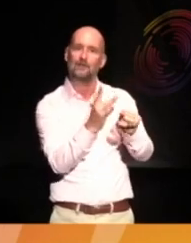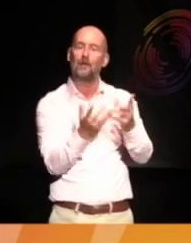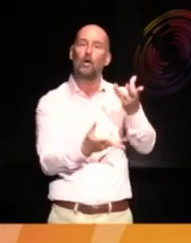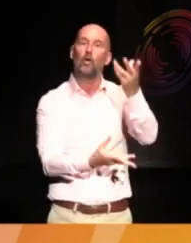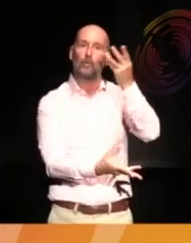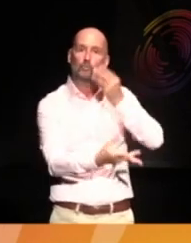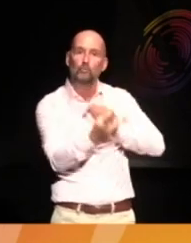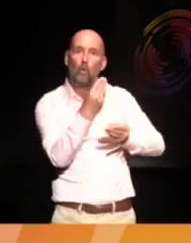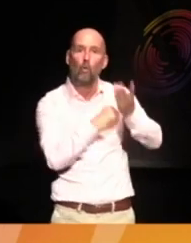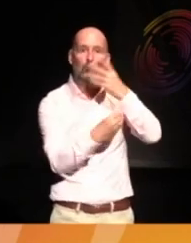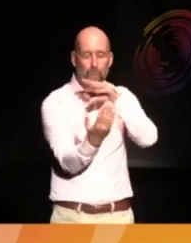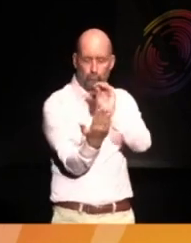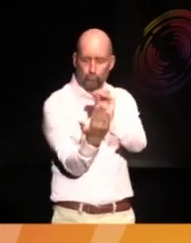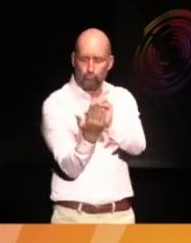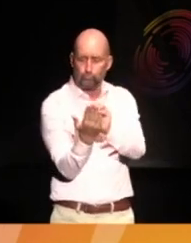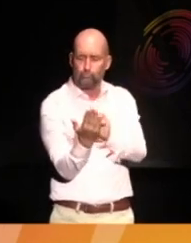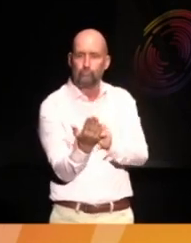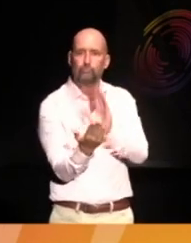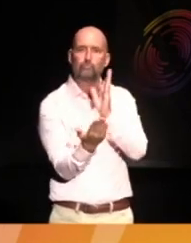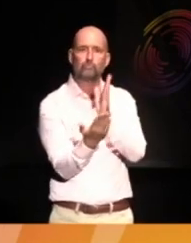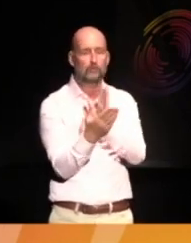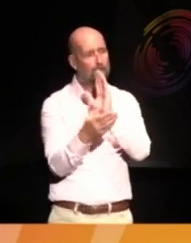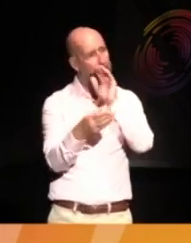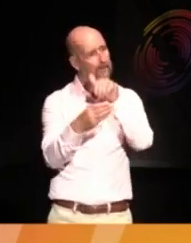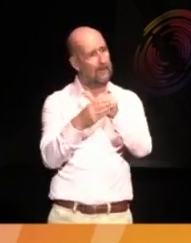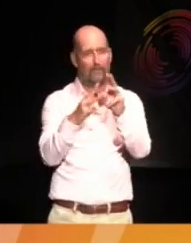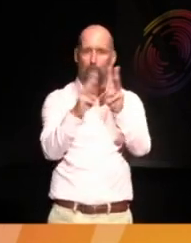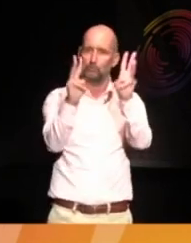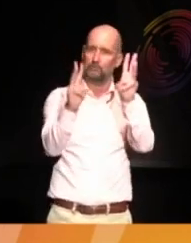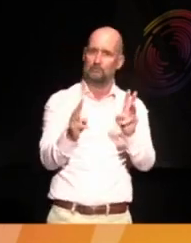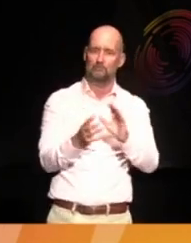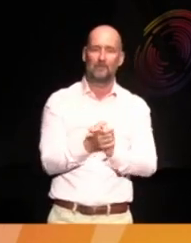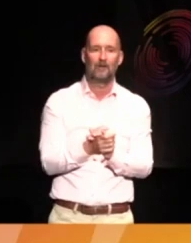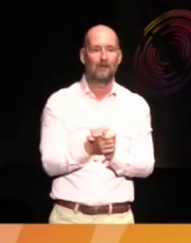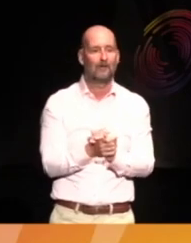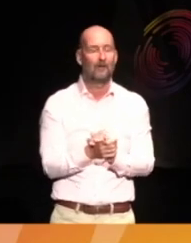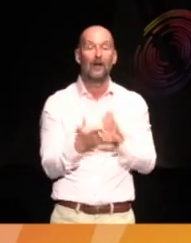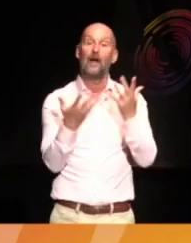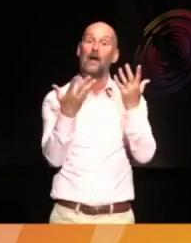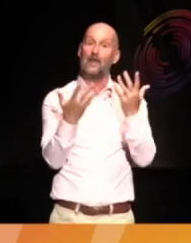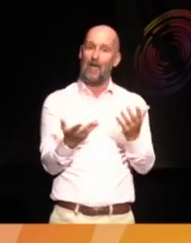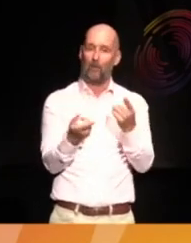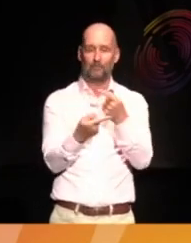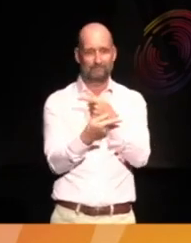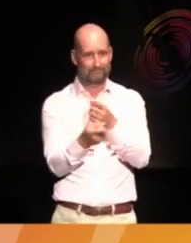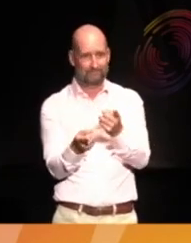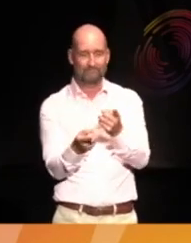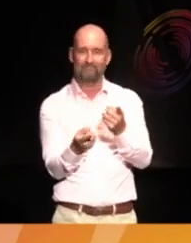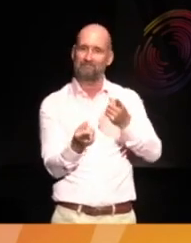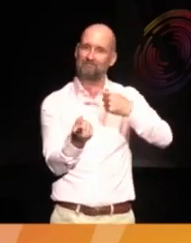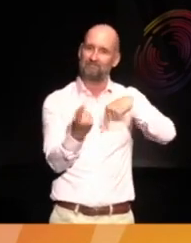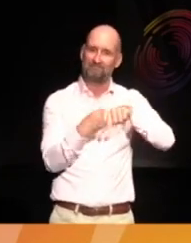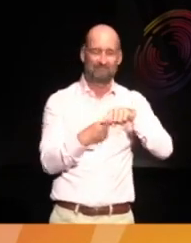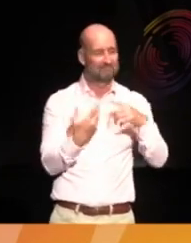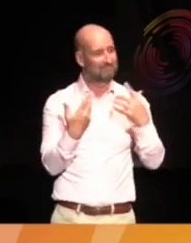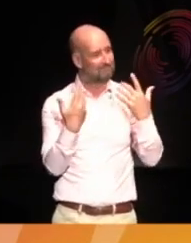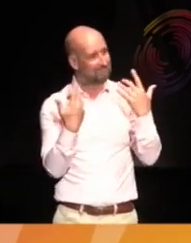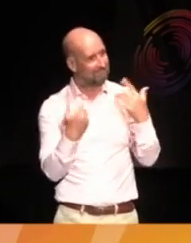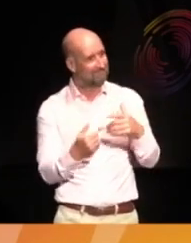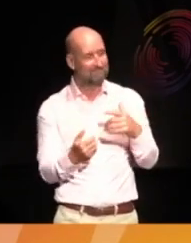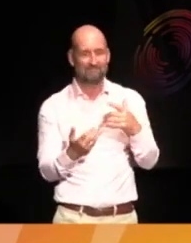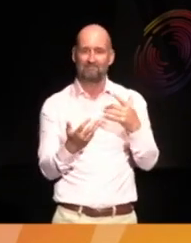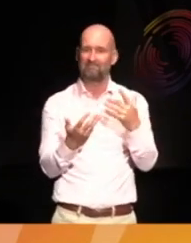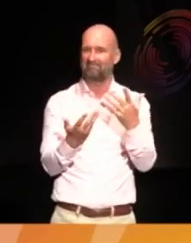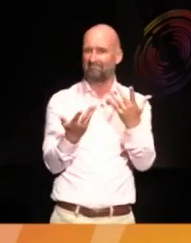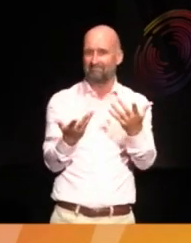can be at the heart of your institution. And I'm going to open it up, though, because we've been reeling between